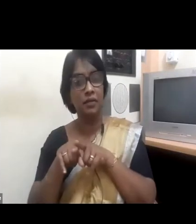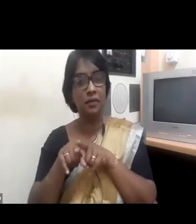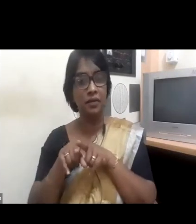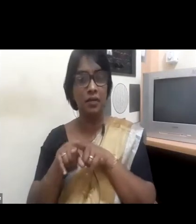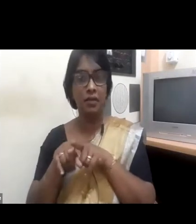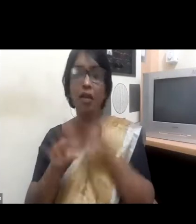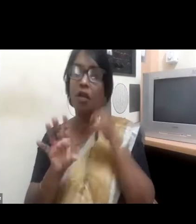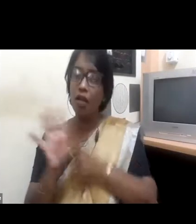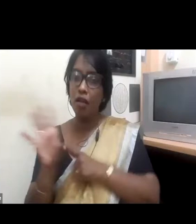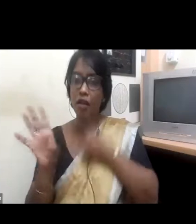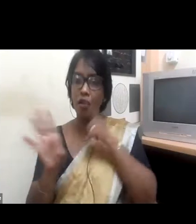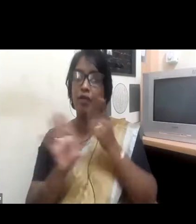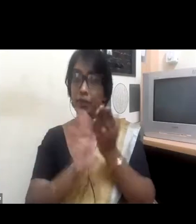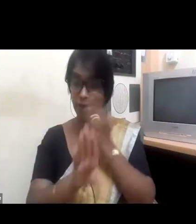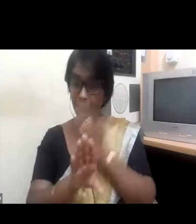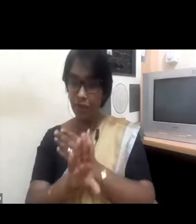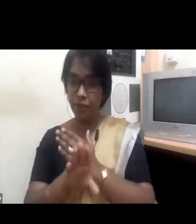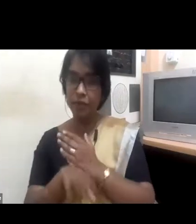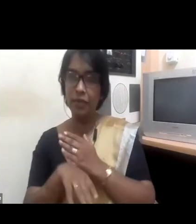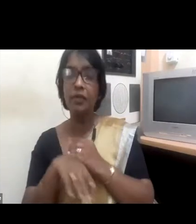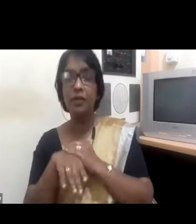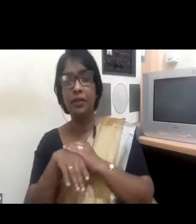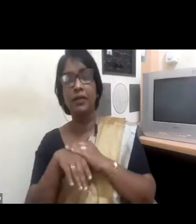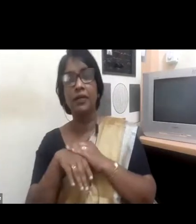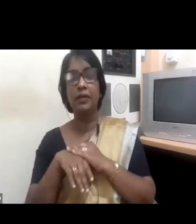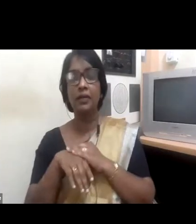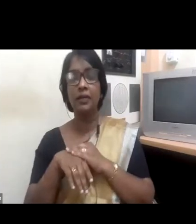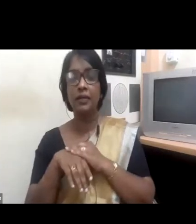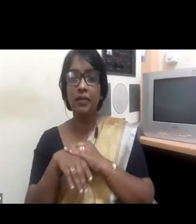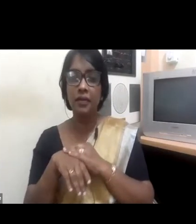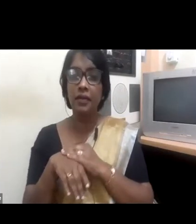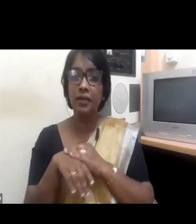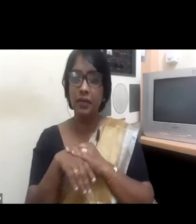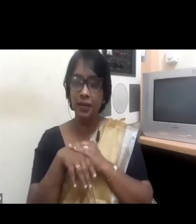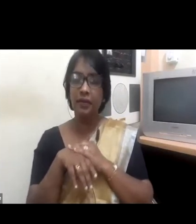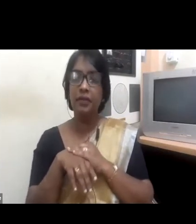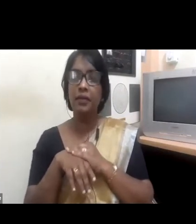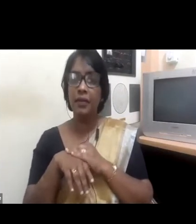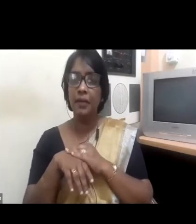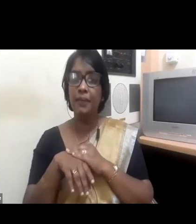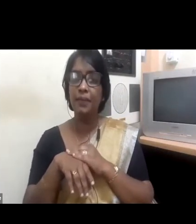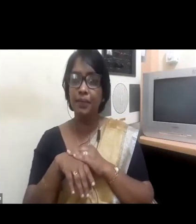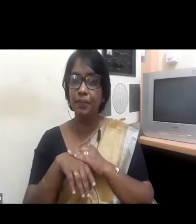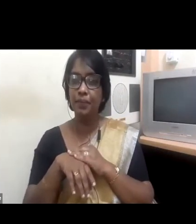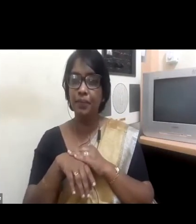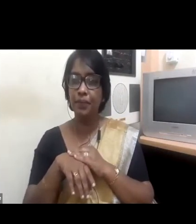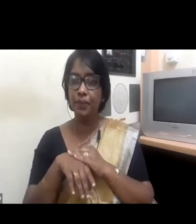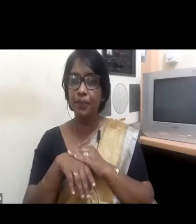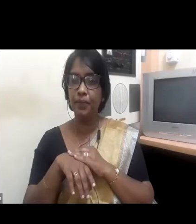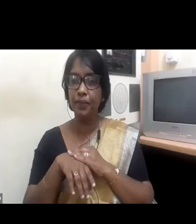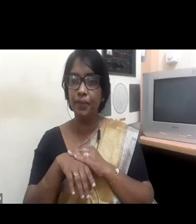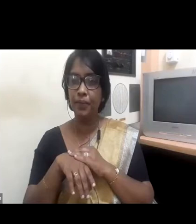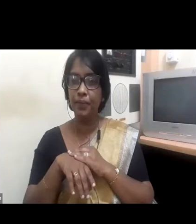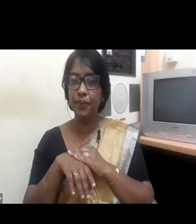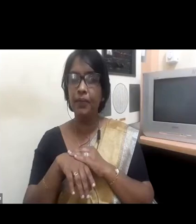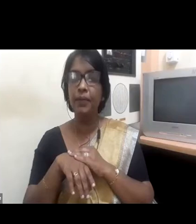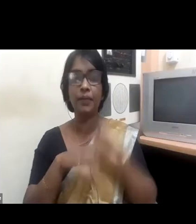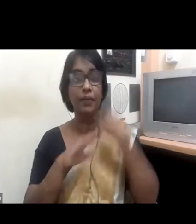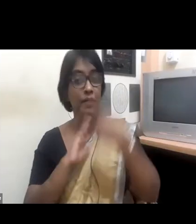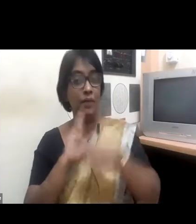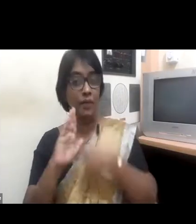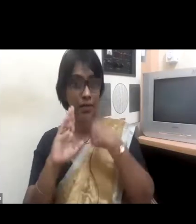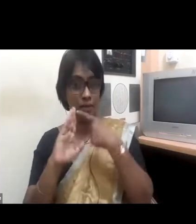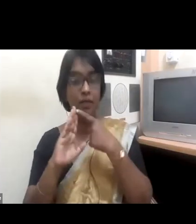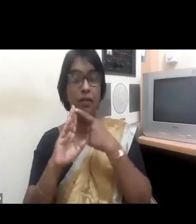we just crossed our first 1,100 employees in Sri Lanka. The core operations